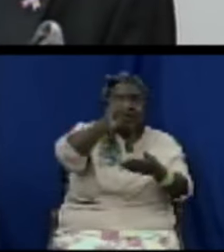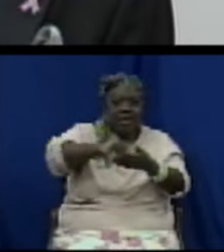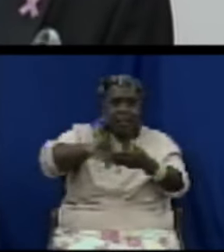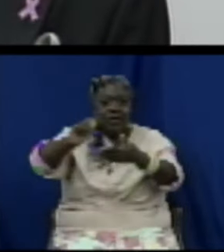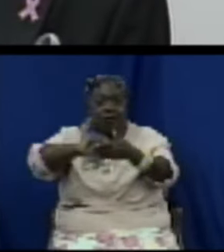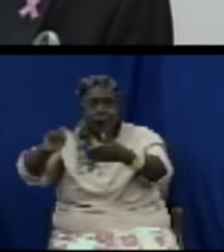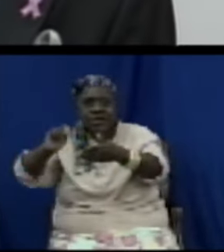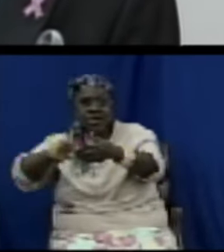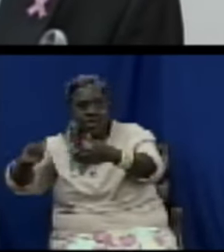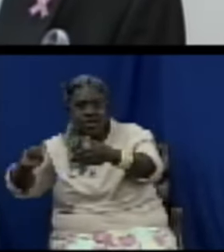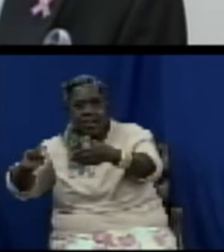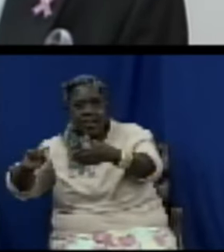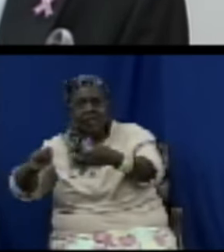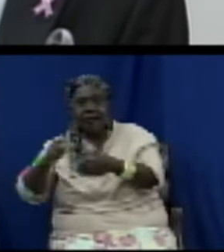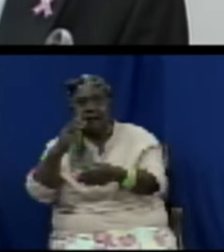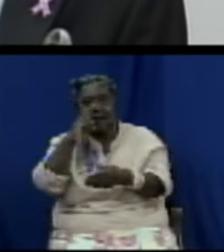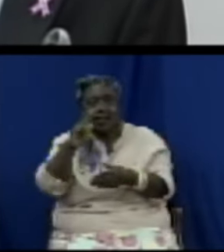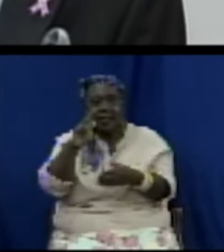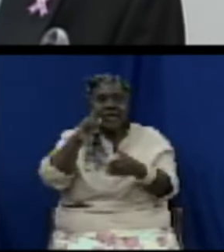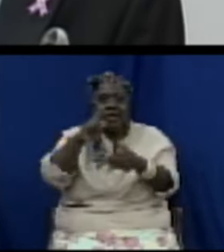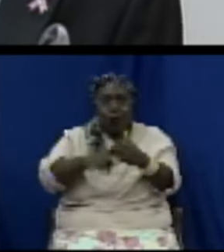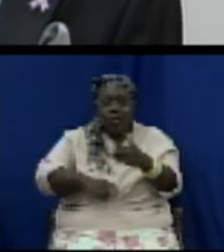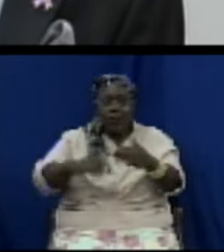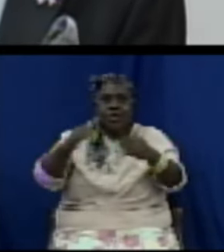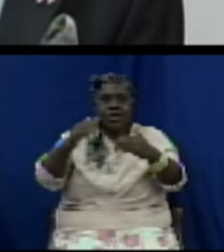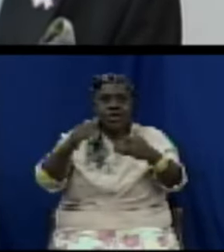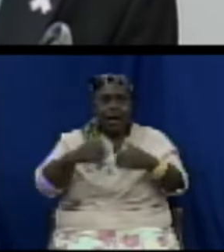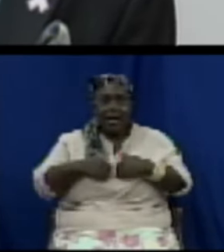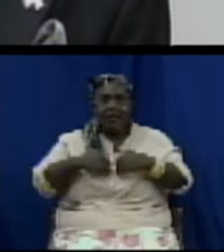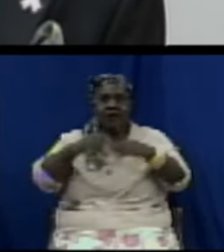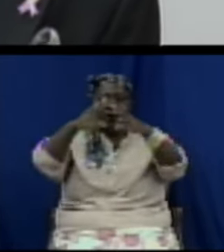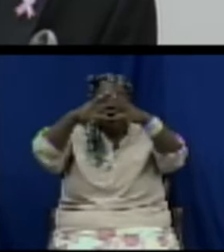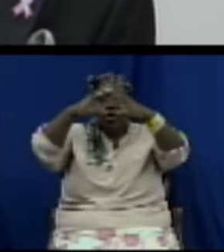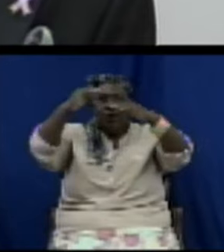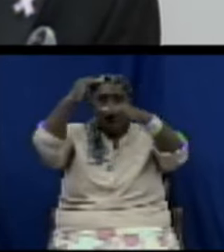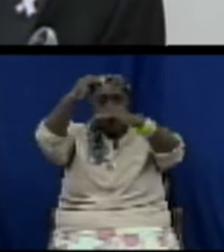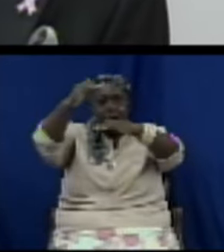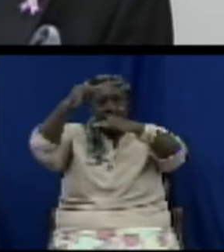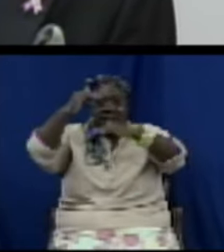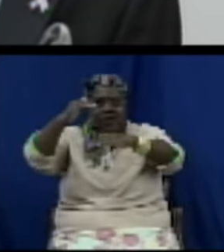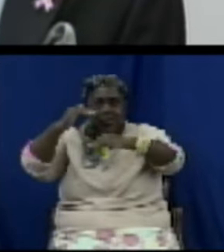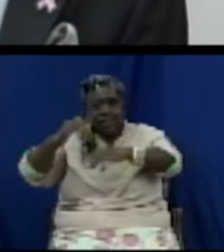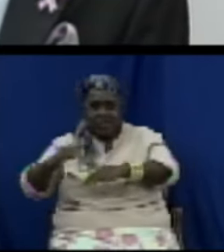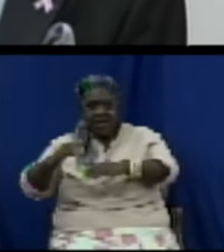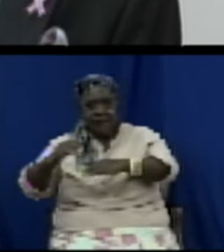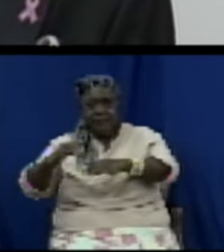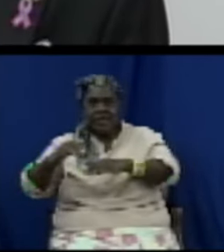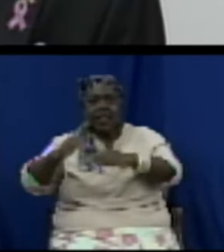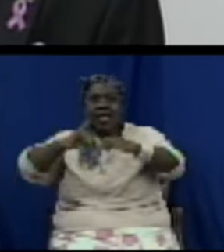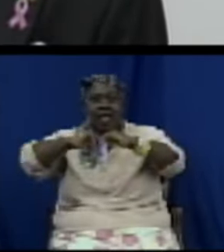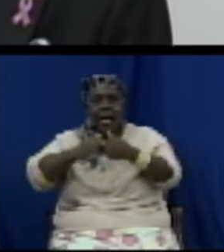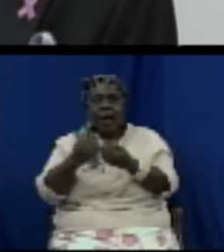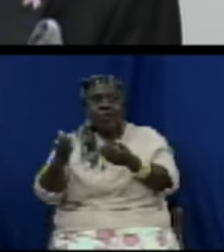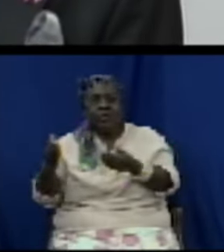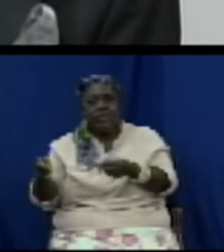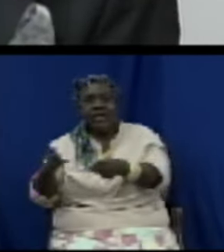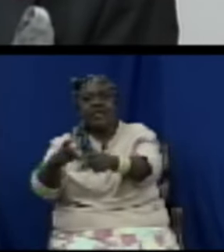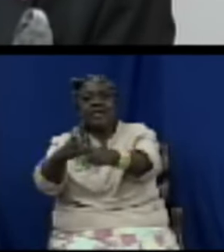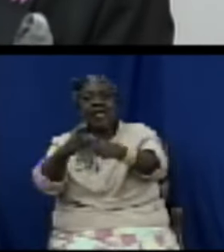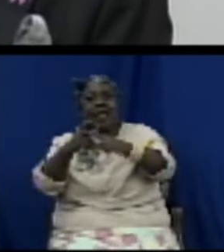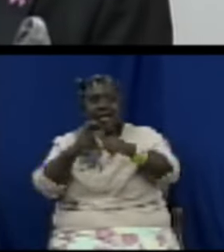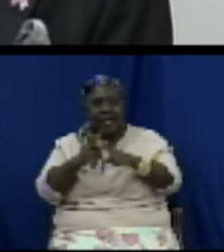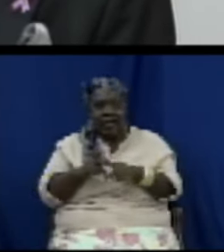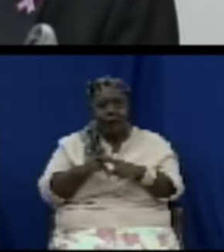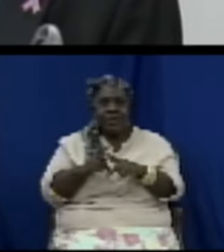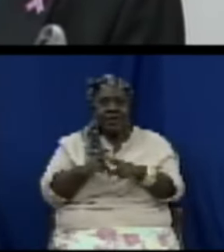the bill and its specific objectives are being attained as a